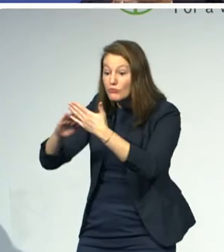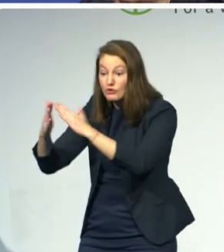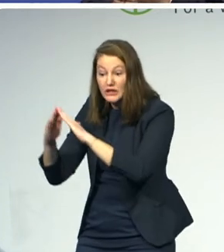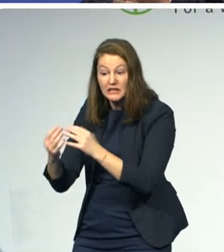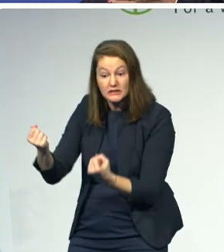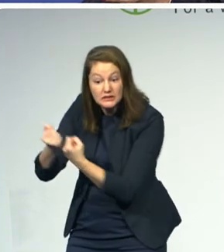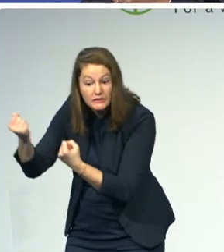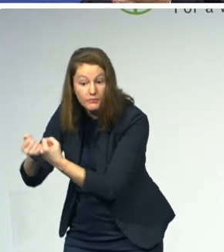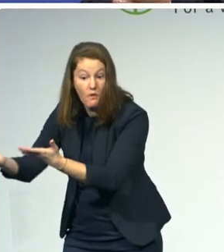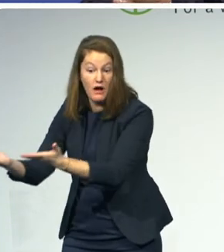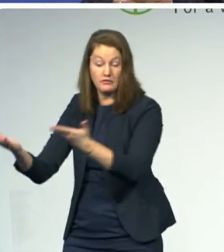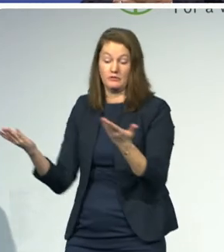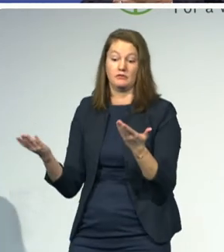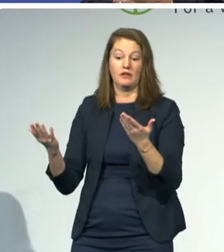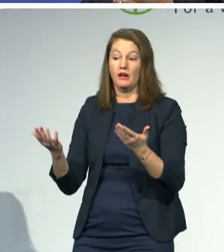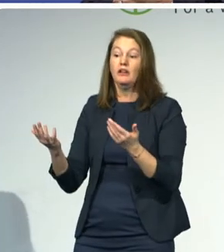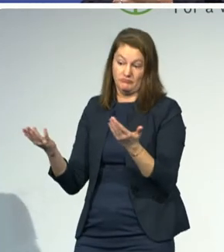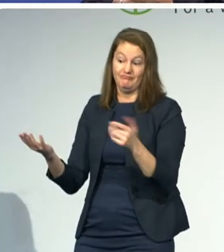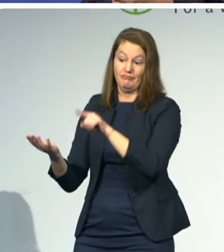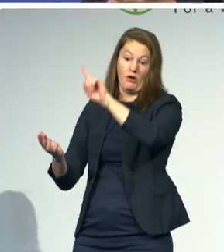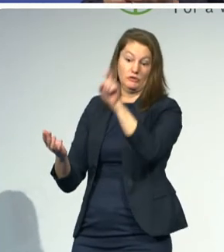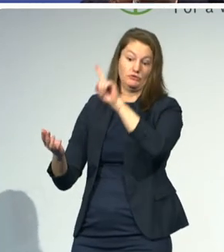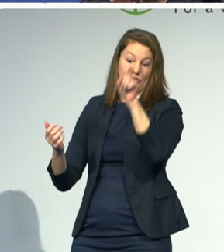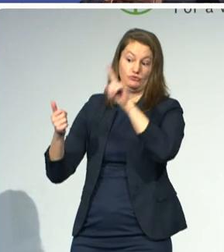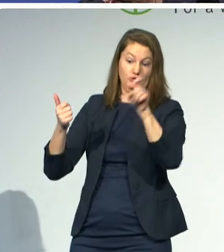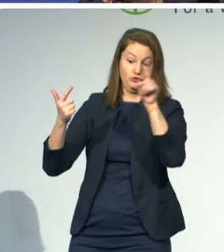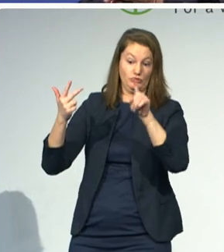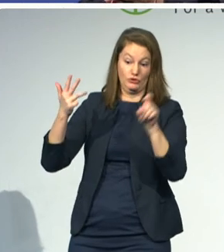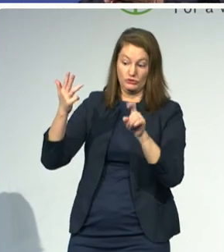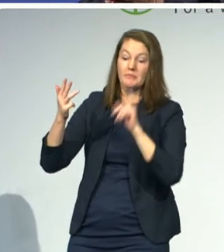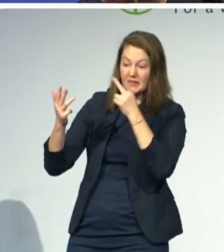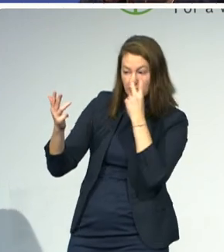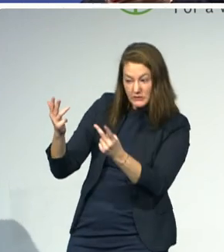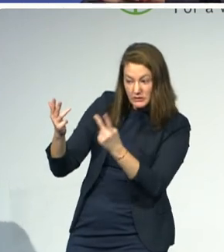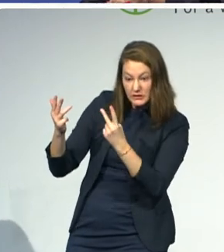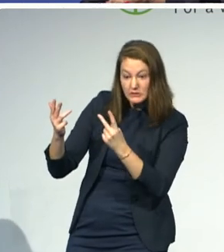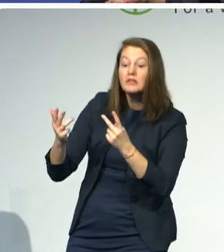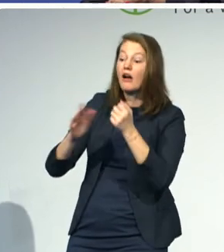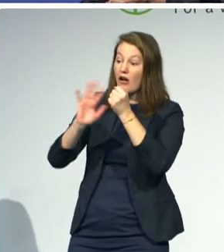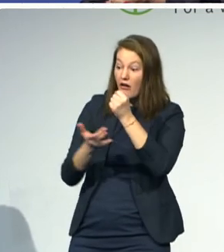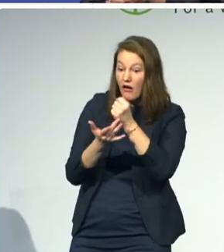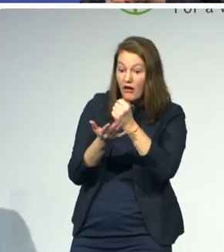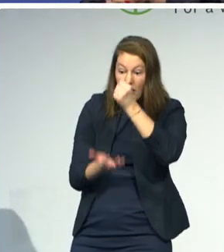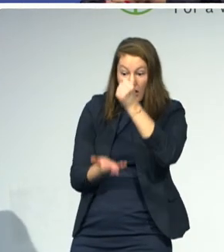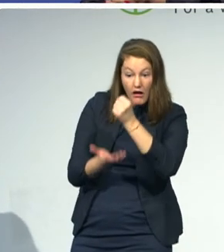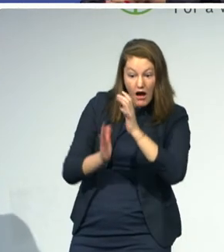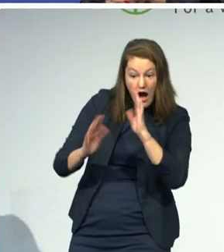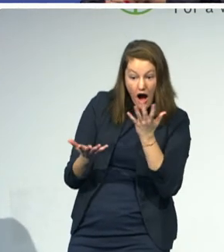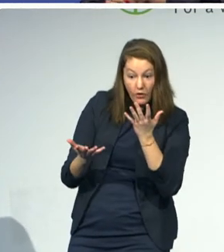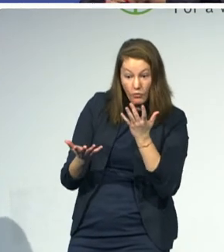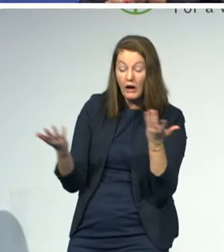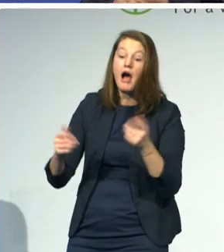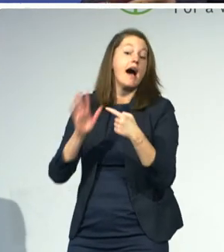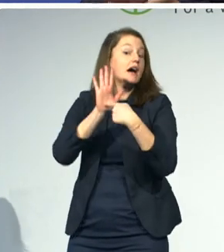financing is in place from identification to the completion of school and beyond.